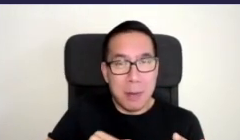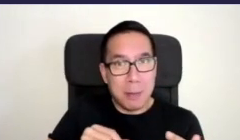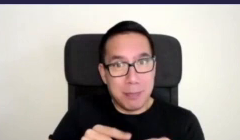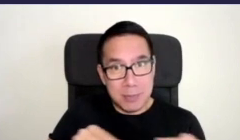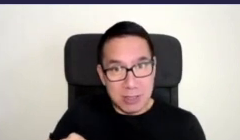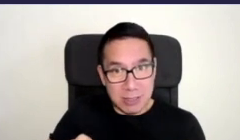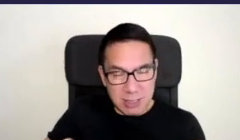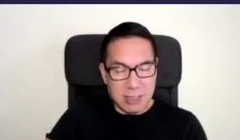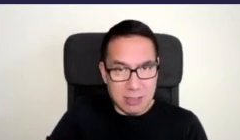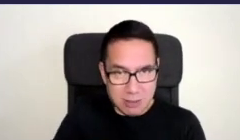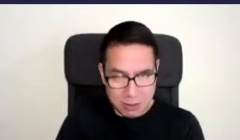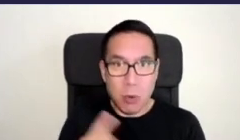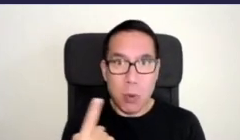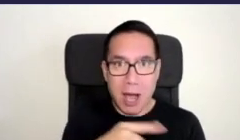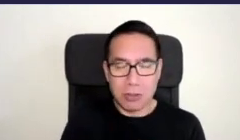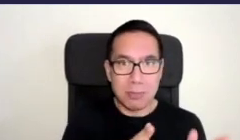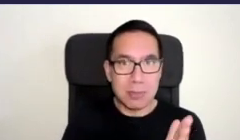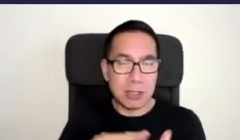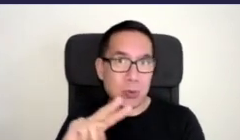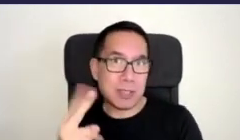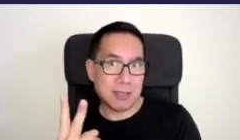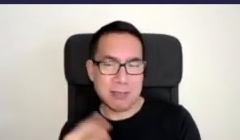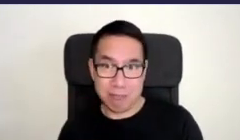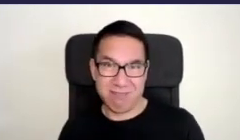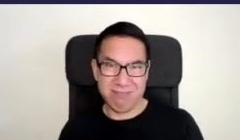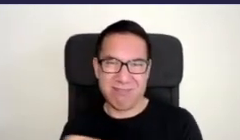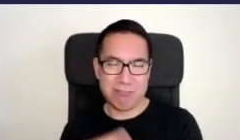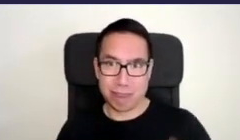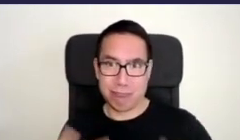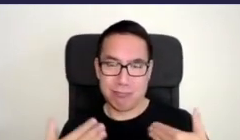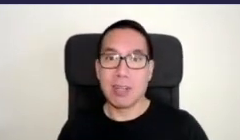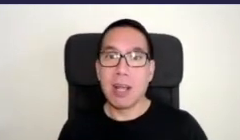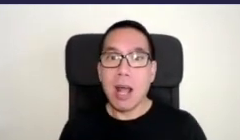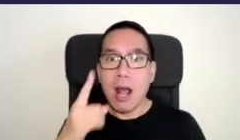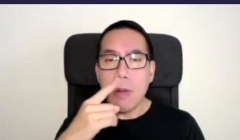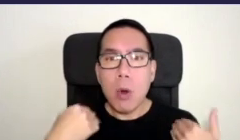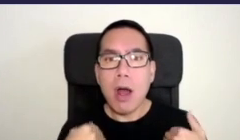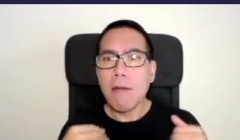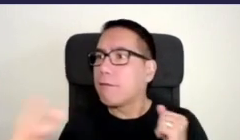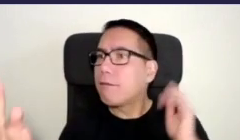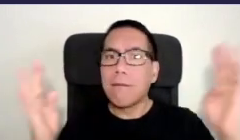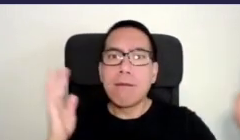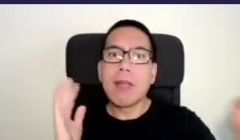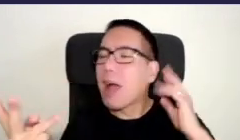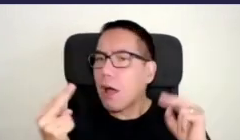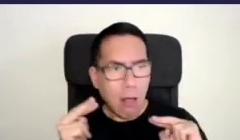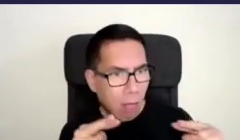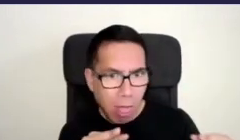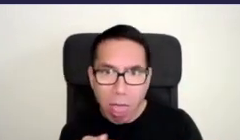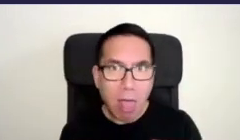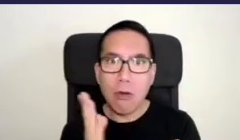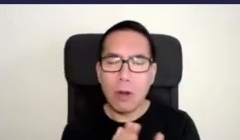the nature that has come in has been incredible the response from the people around this space has been incredible